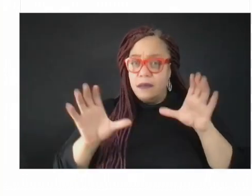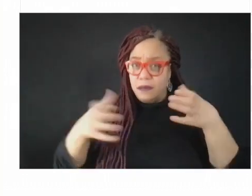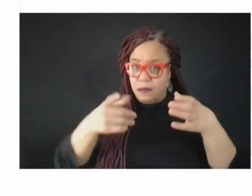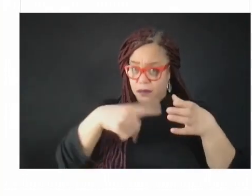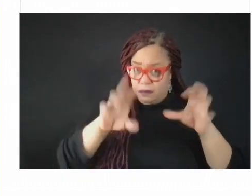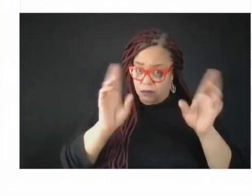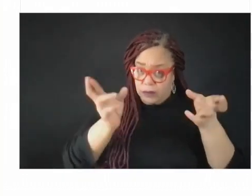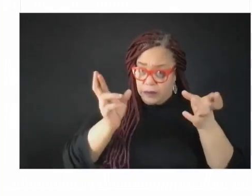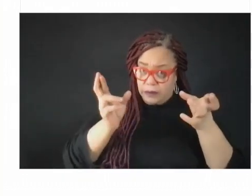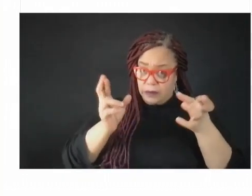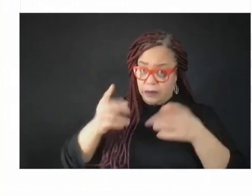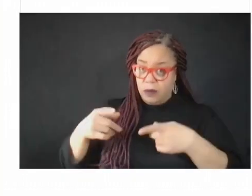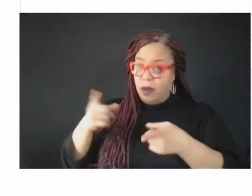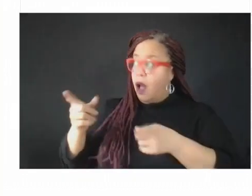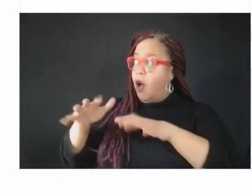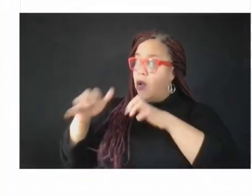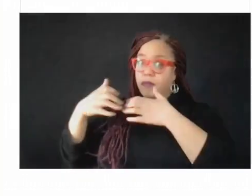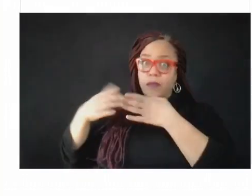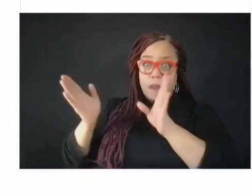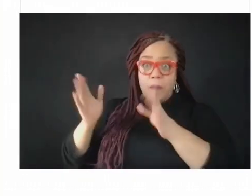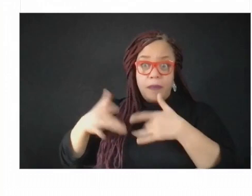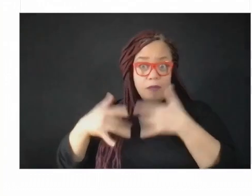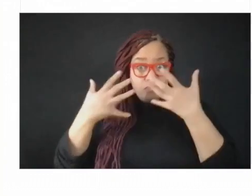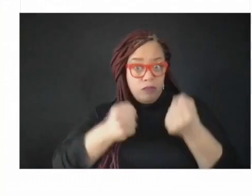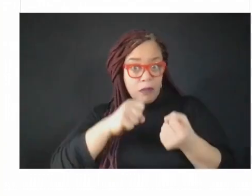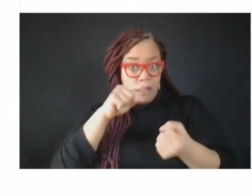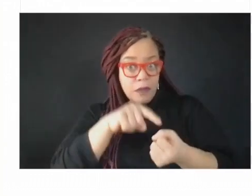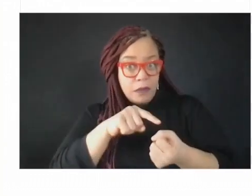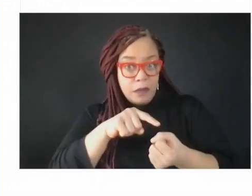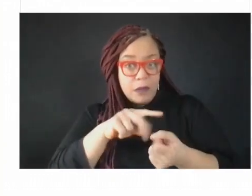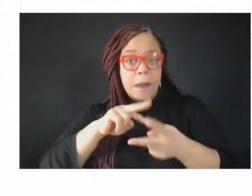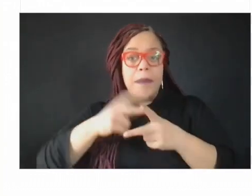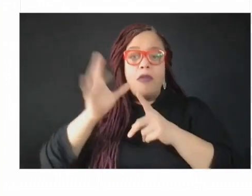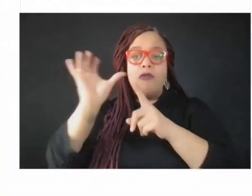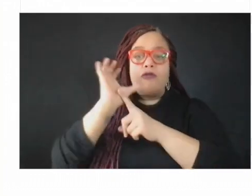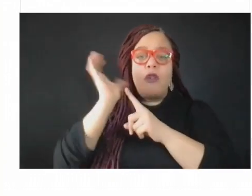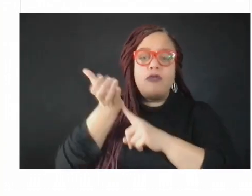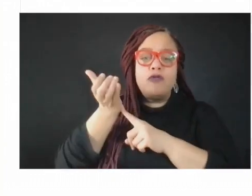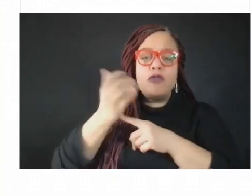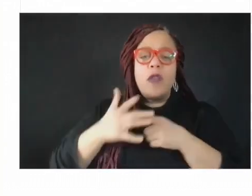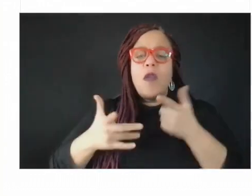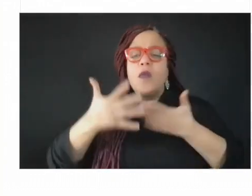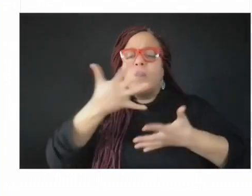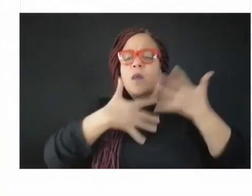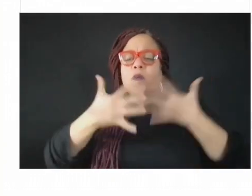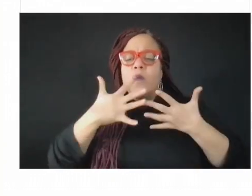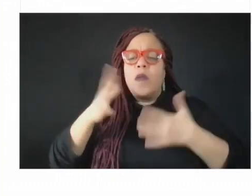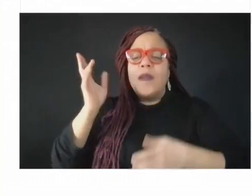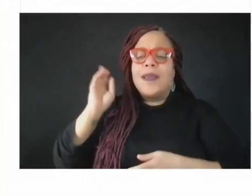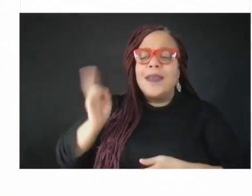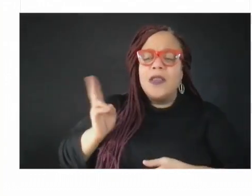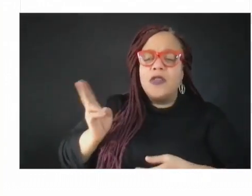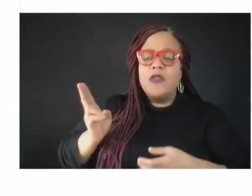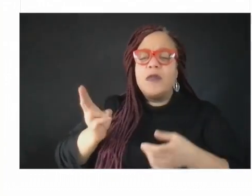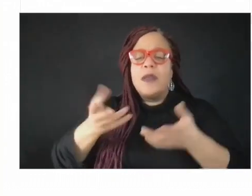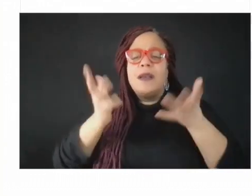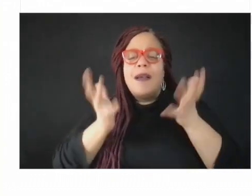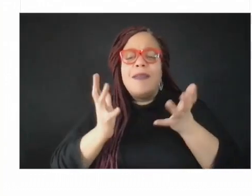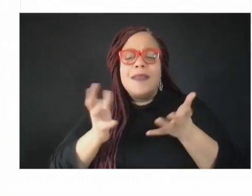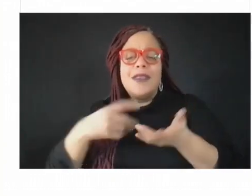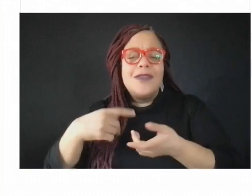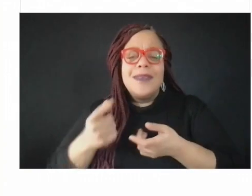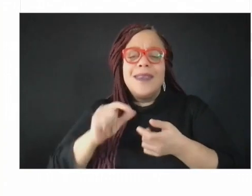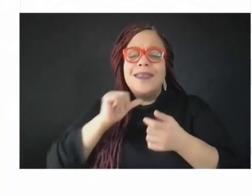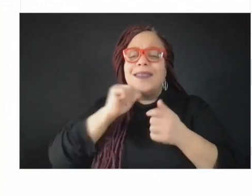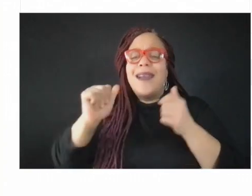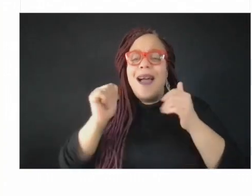to navigate cultural, social, and historical conversations, not just disparities conversations. How do you explain